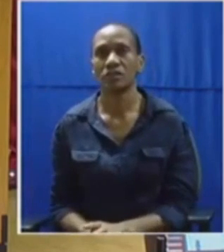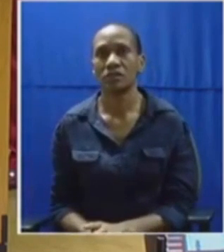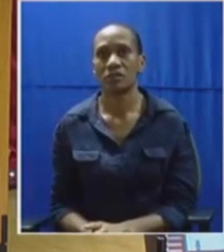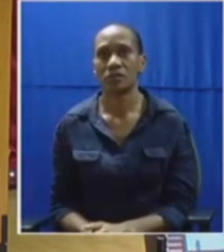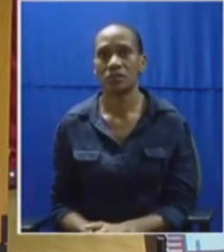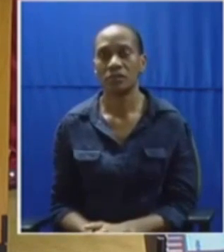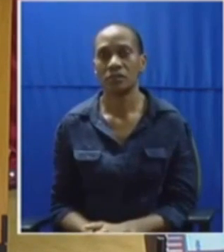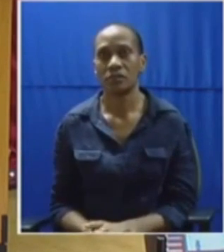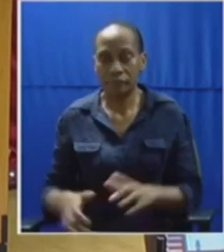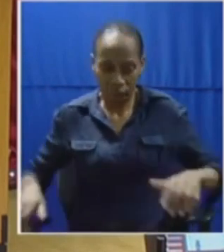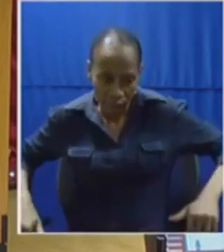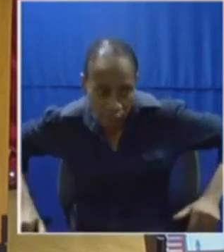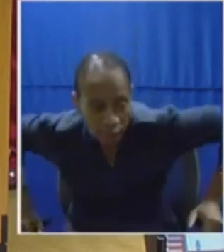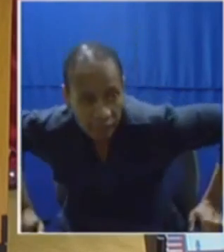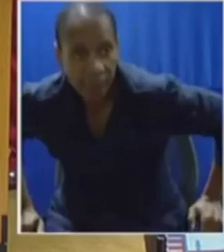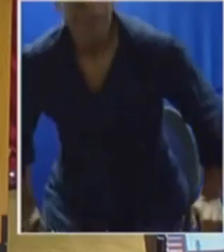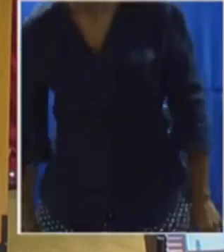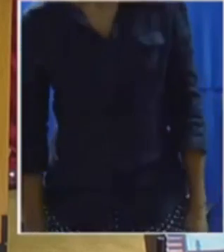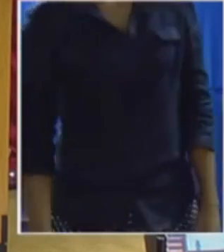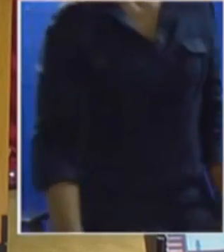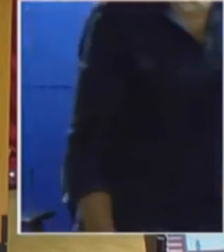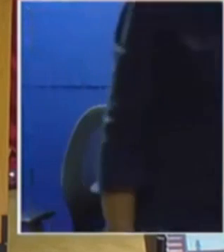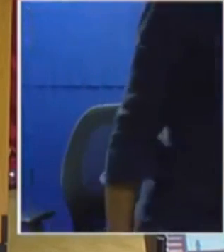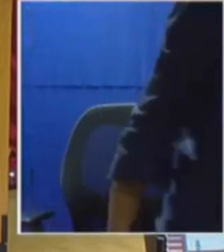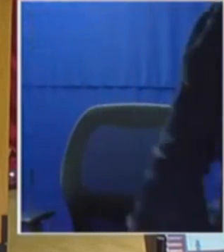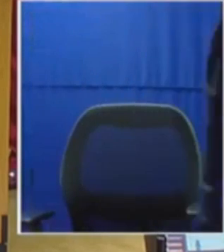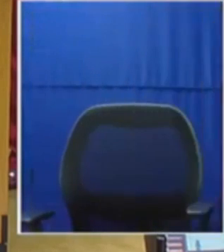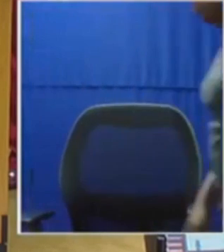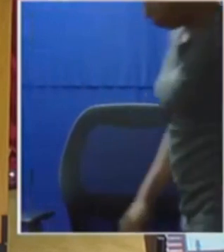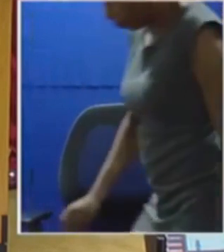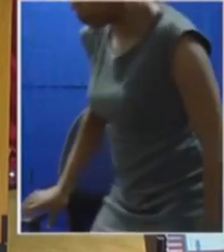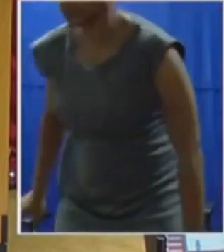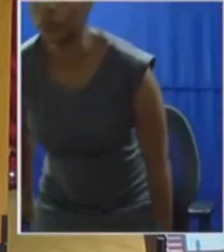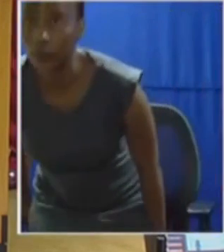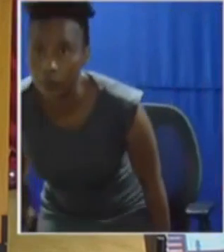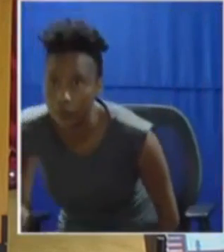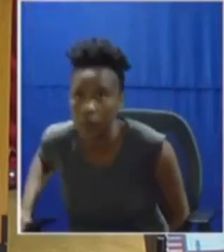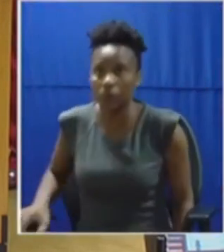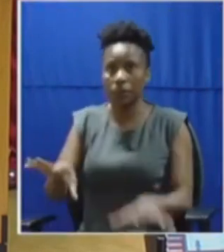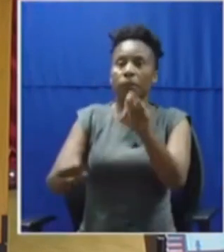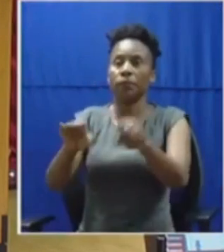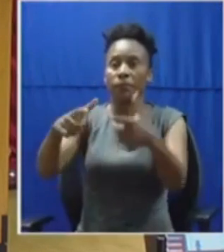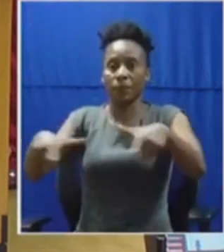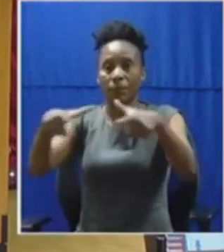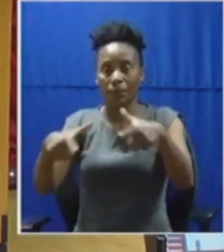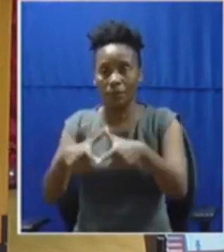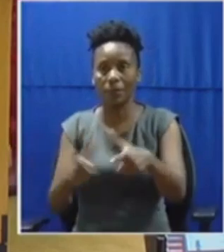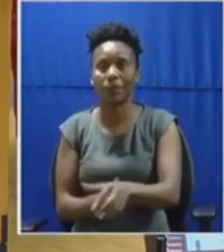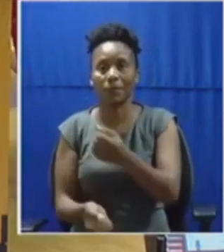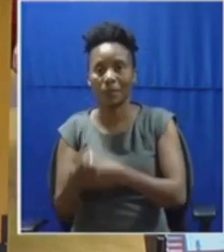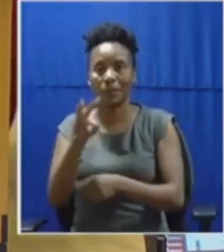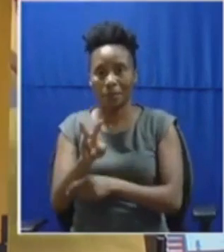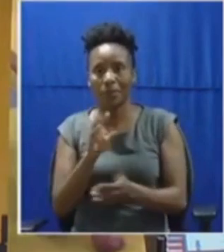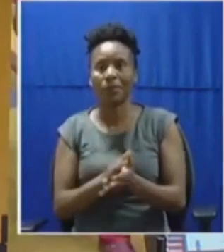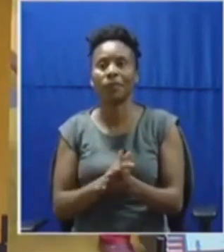expropriation of land without compensation will happen in our lifetime thank you south africa 8 may vote eff